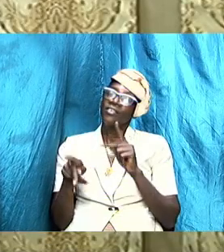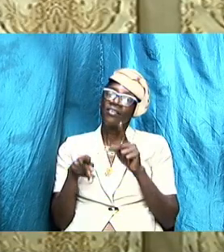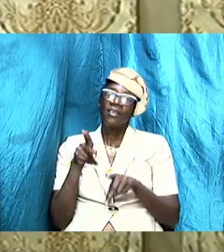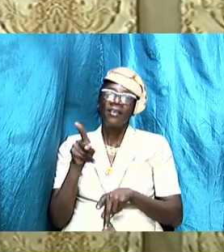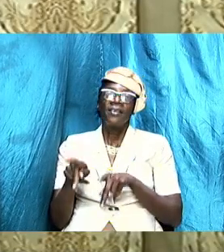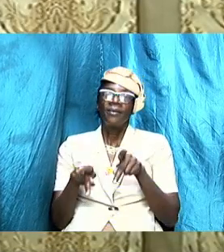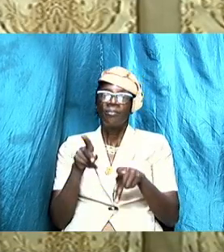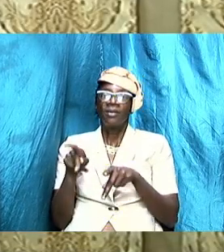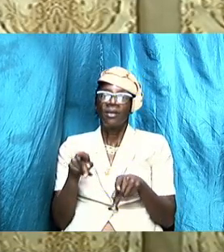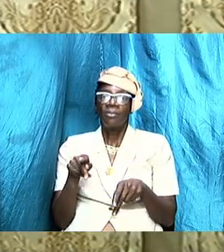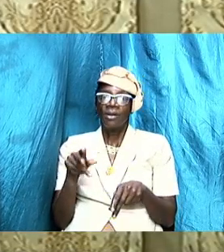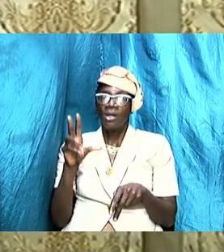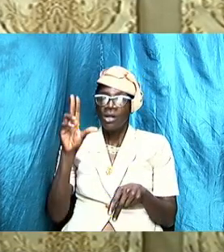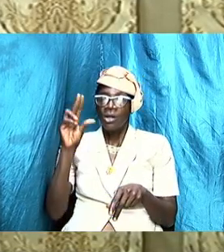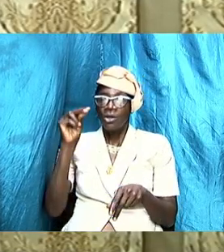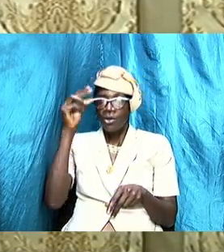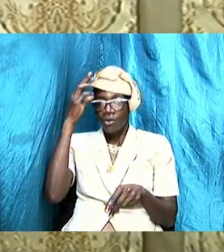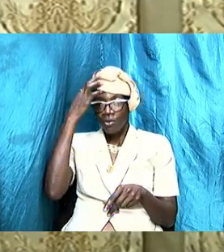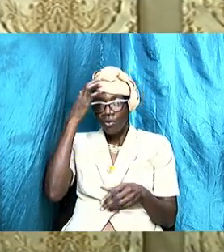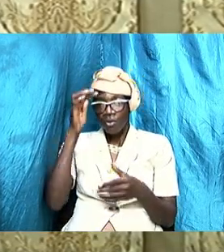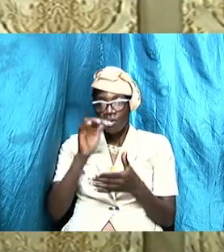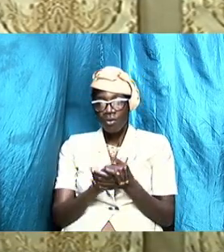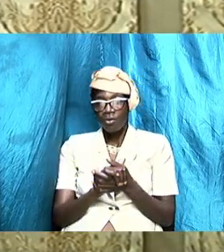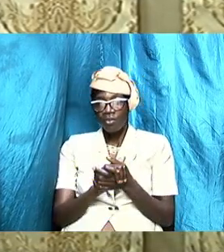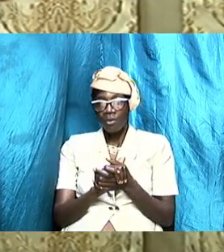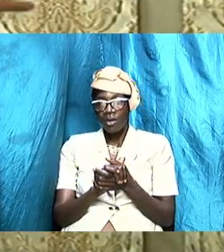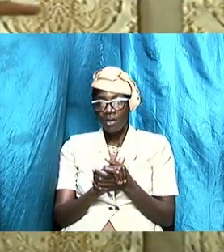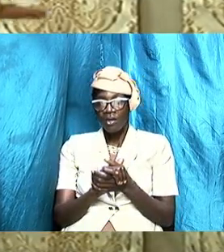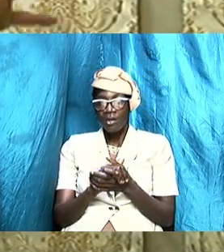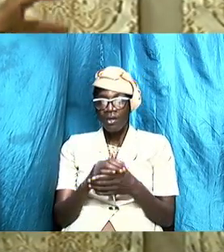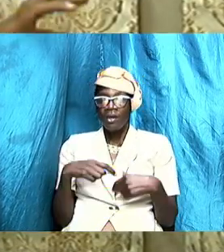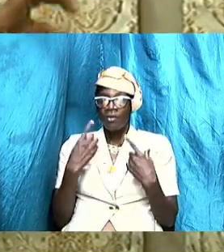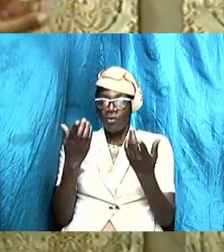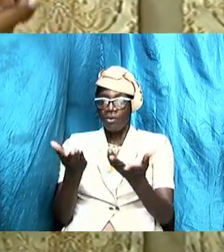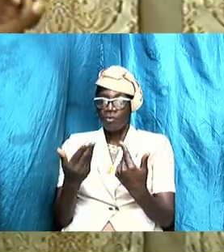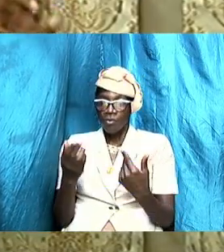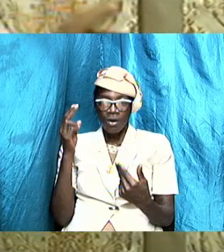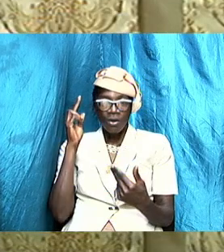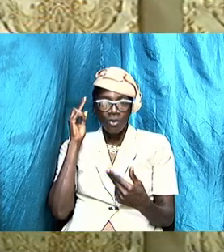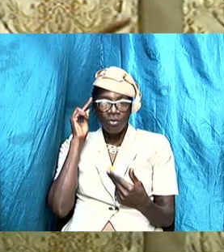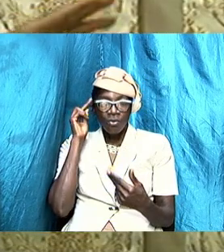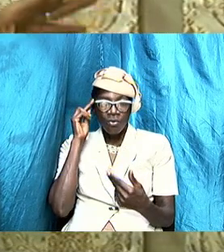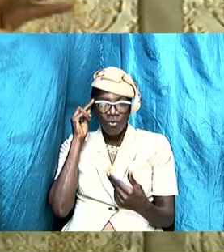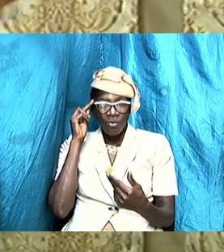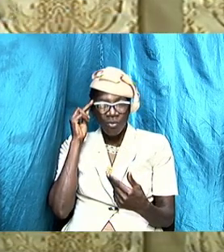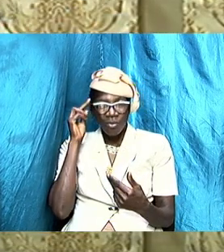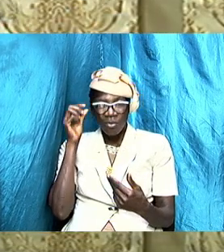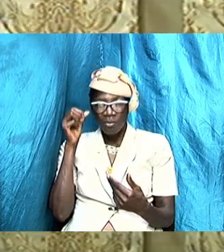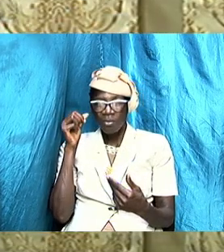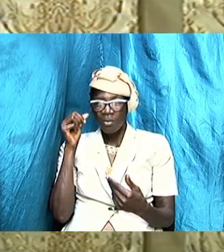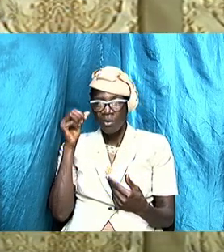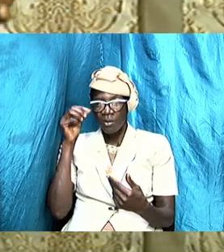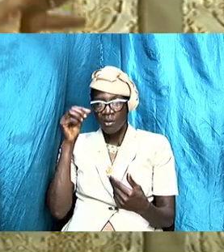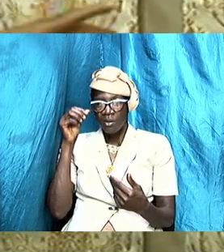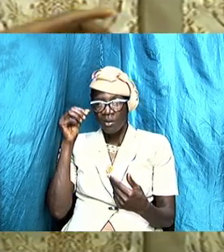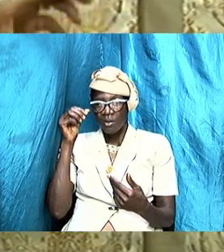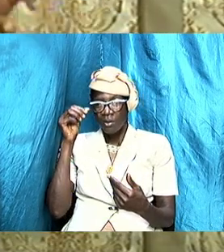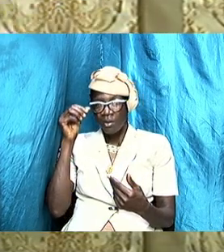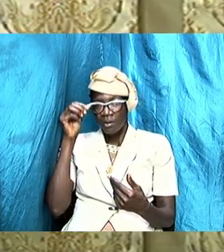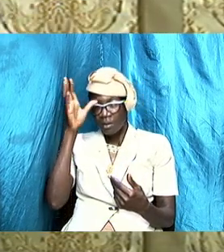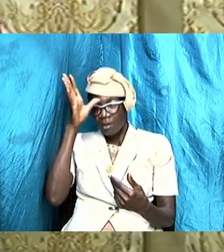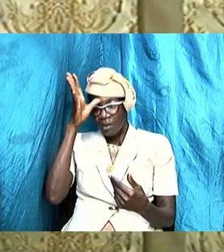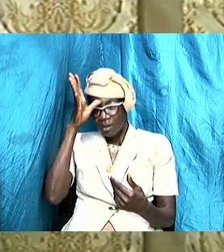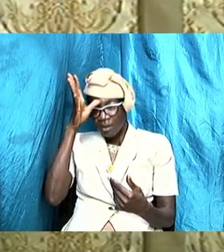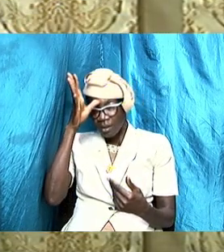no husband is going to want to know that his mother or his father or his brother